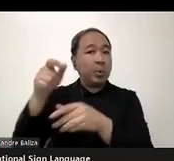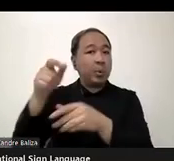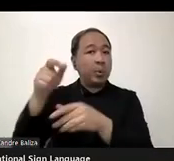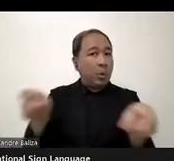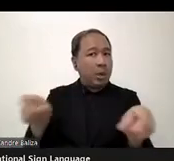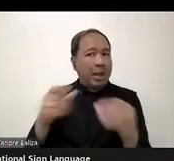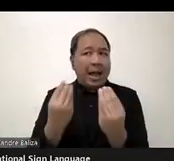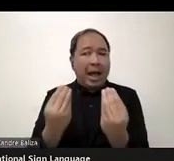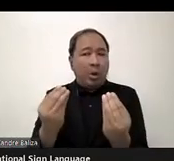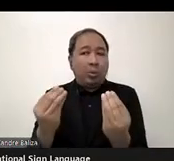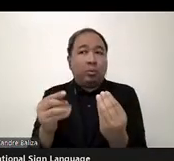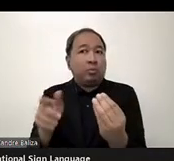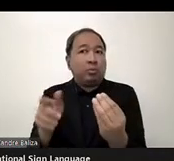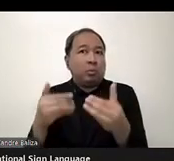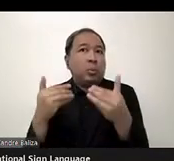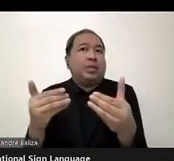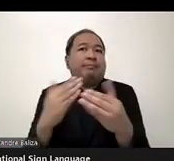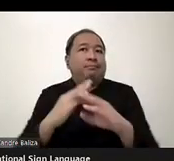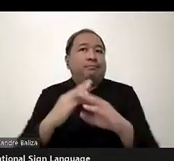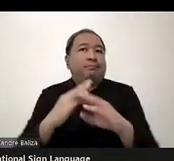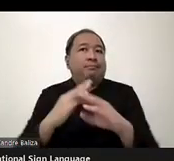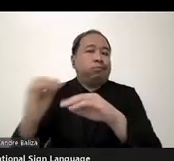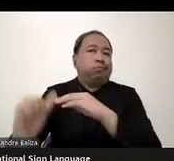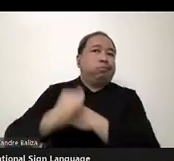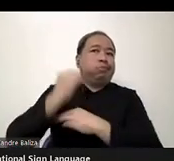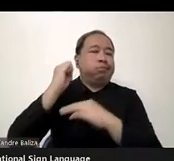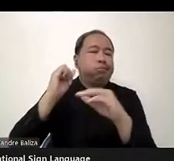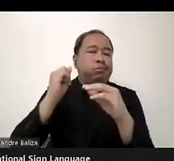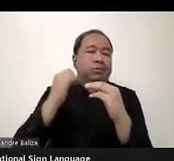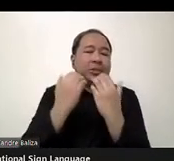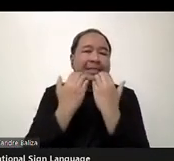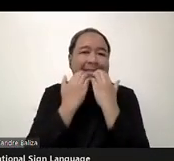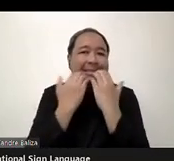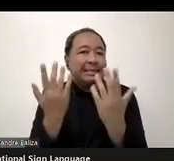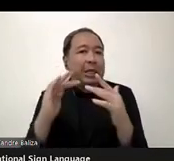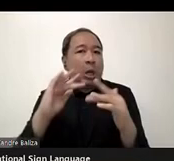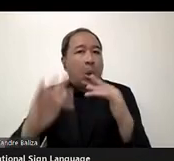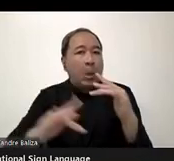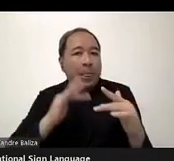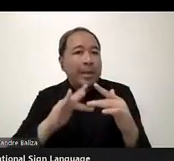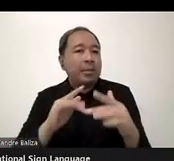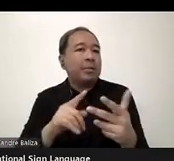to human-generated transcripts for deaf-blind people.